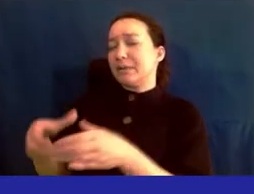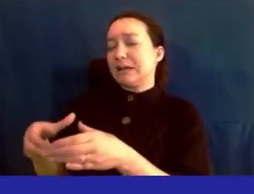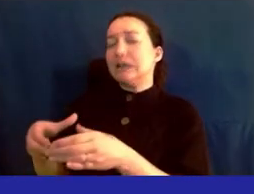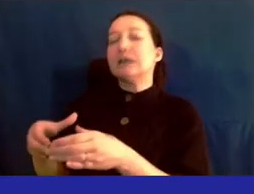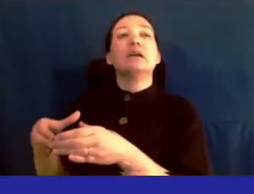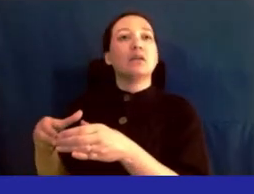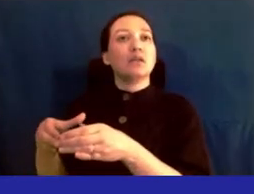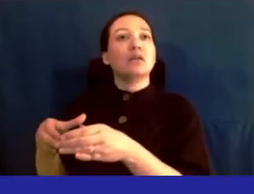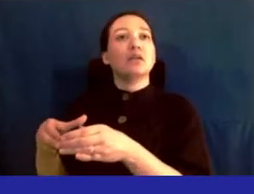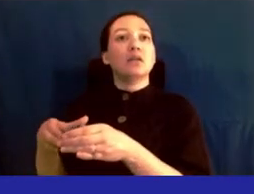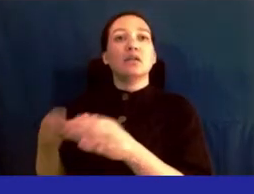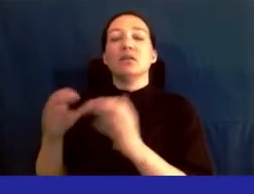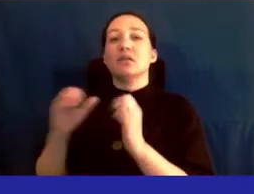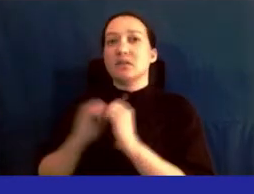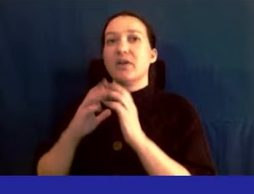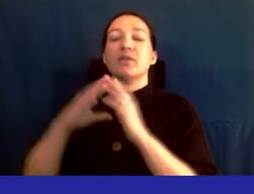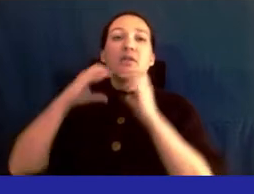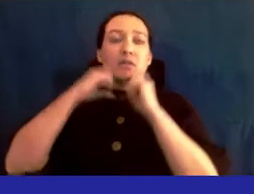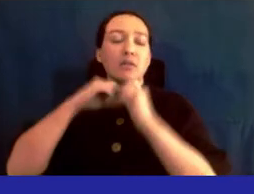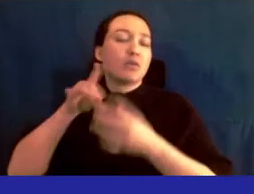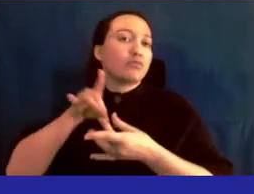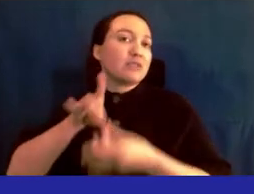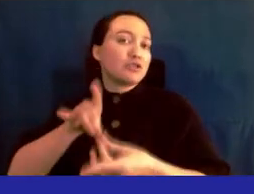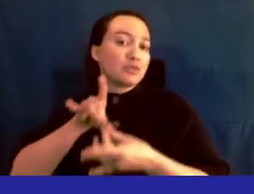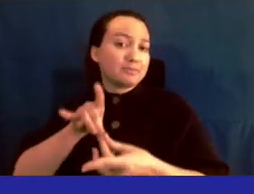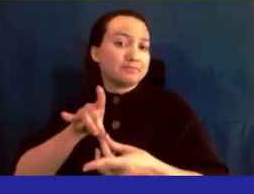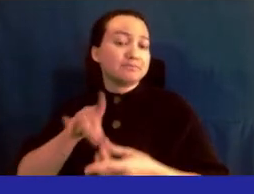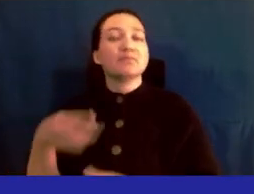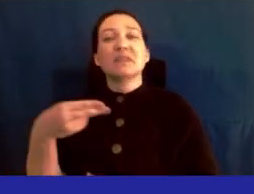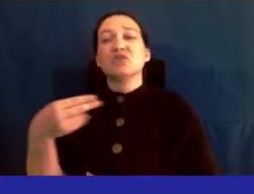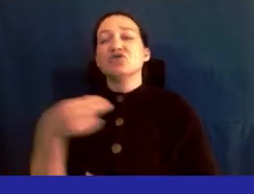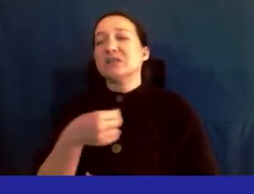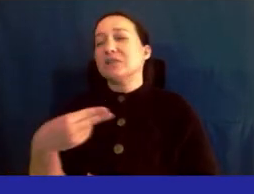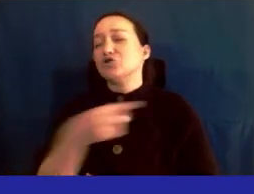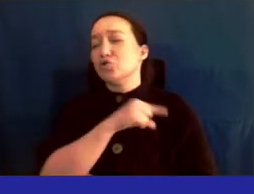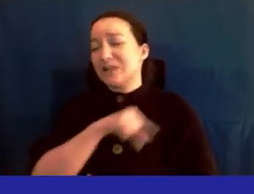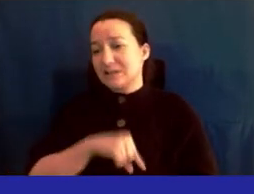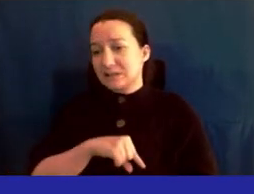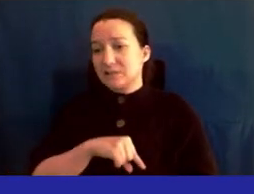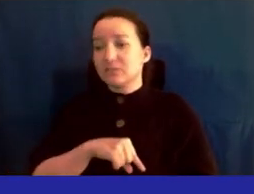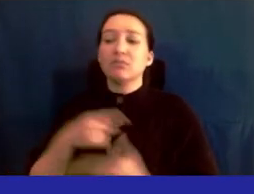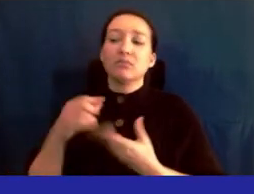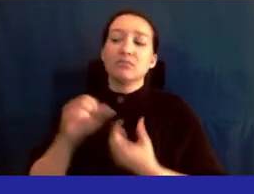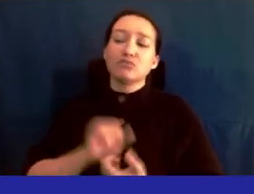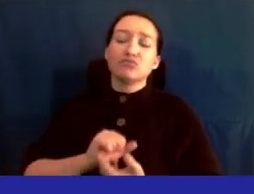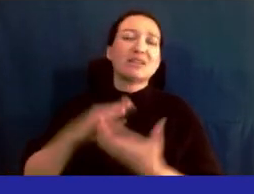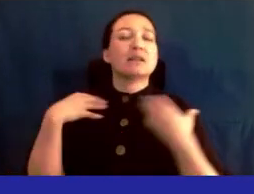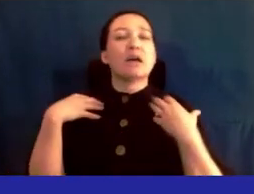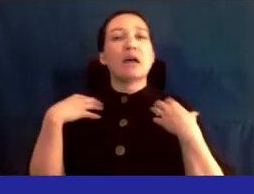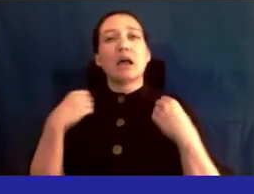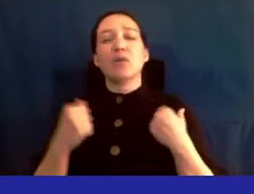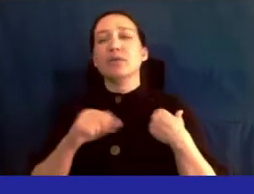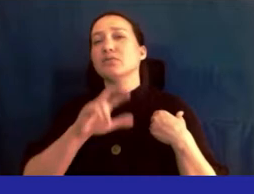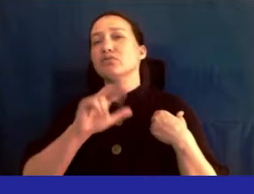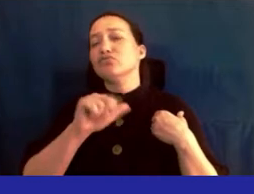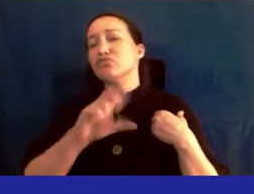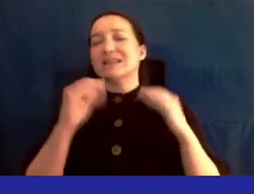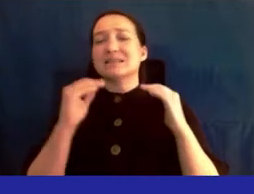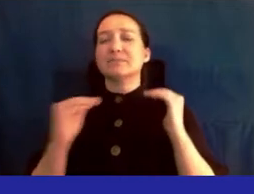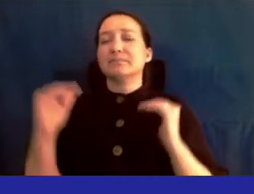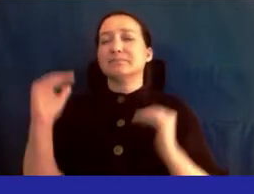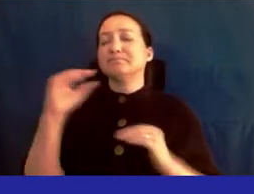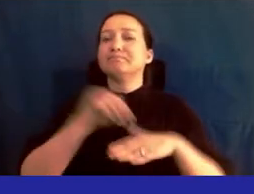invaluable collaborative relationship with H&H Queens to address health and racial disparities, which